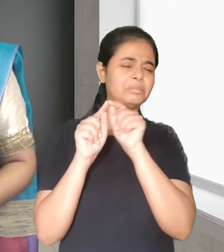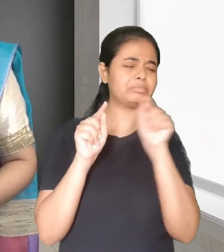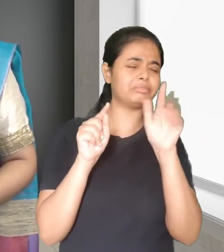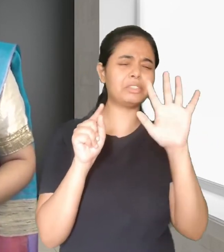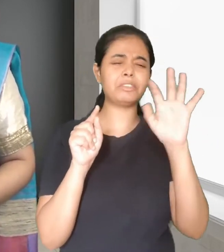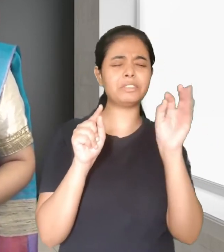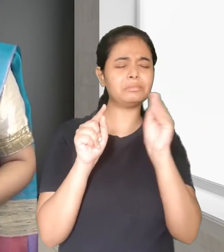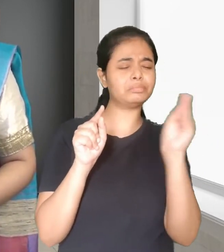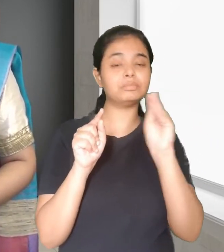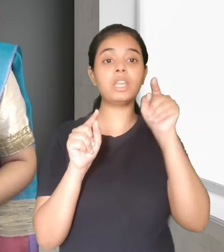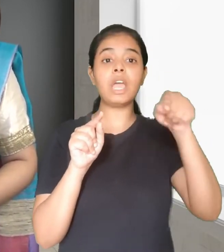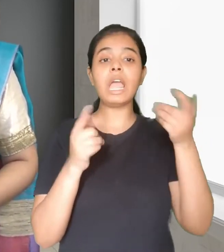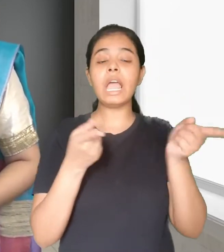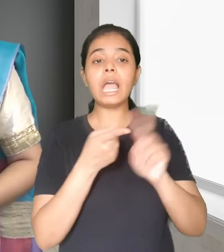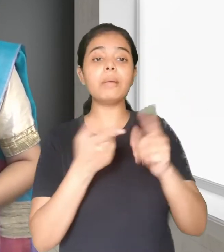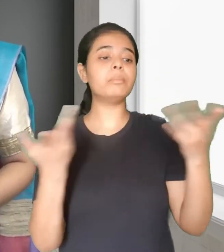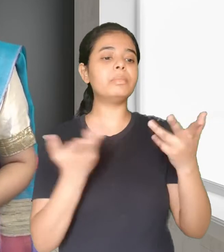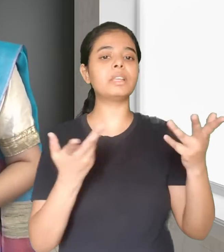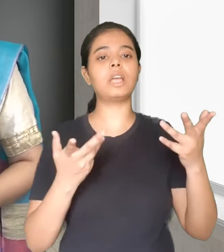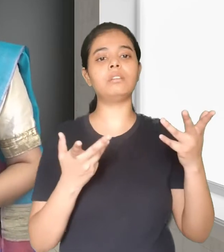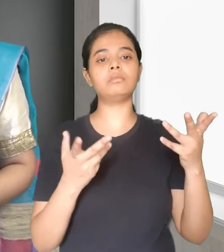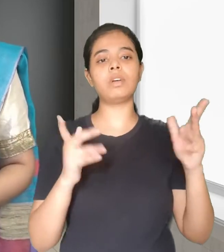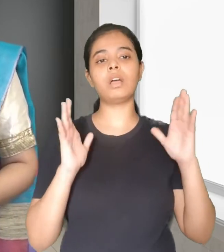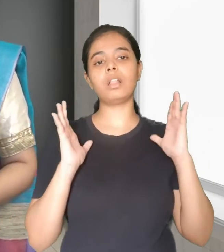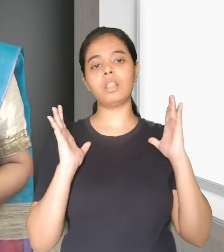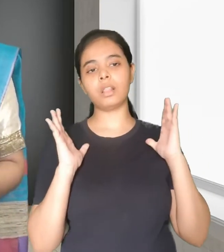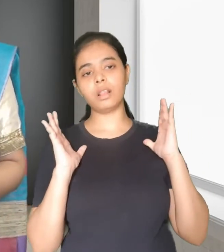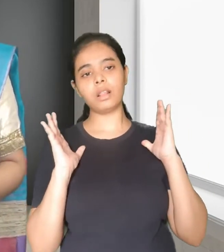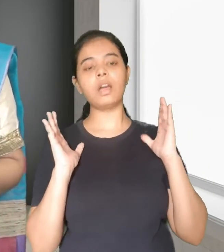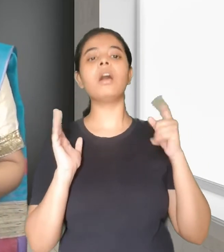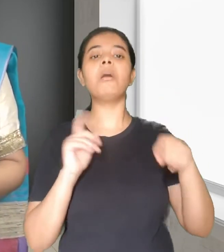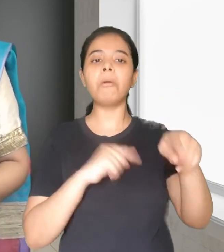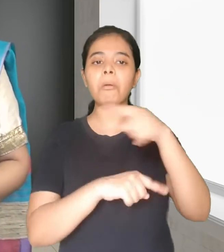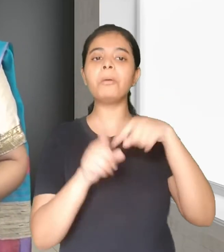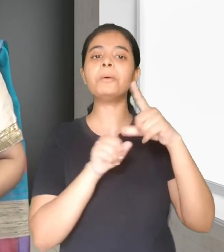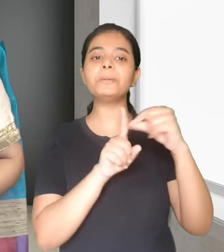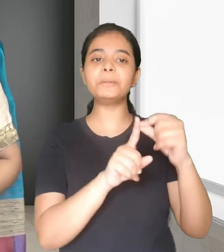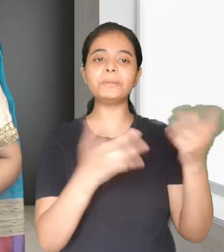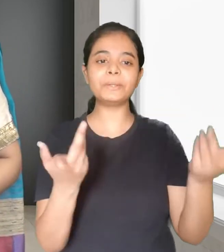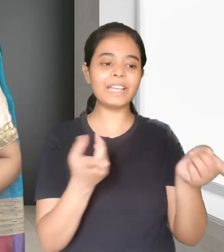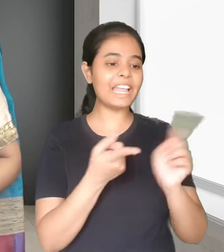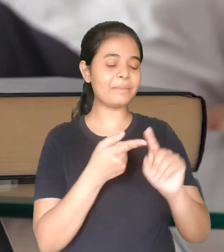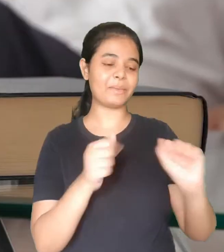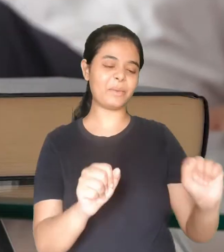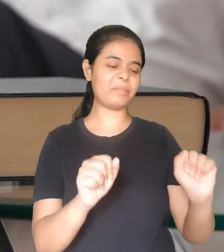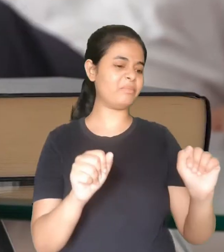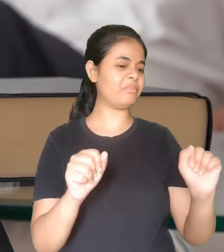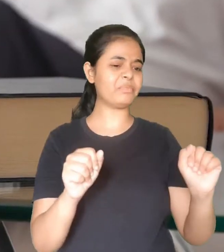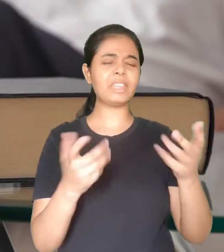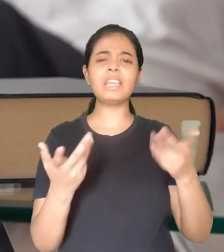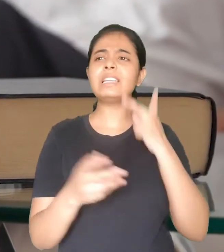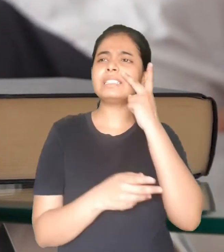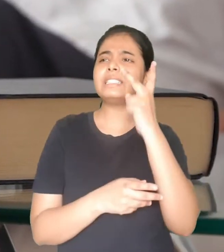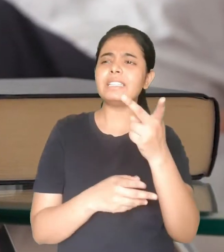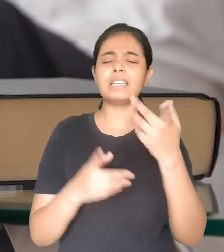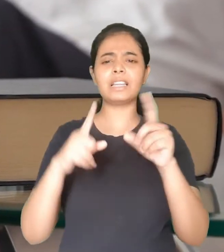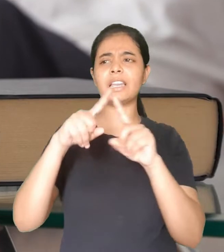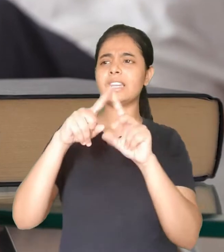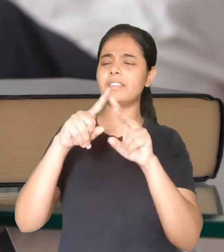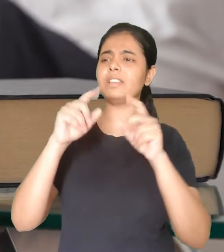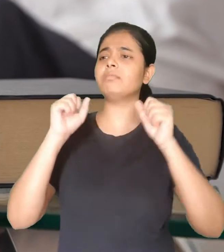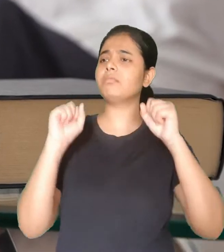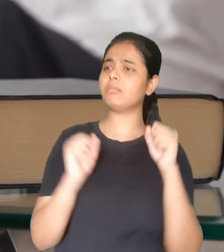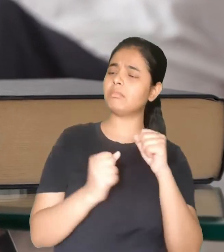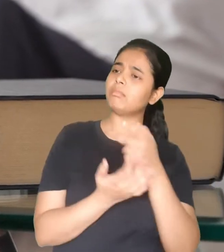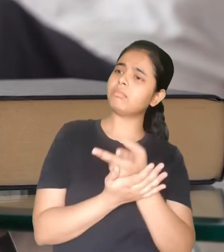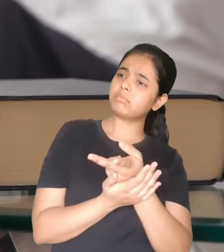sometimes even earlier. Being sedentary means having a very low level of activity. It could be as low as when